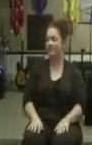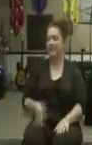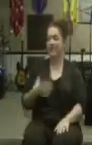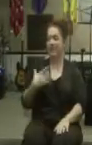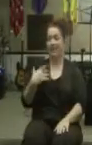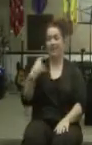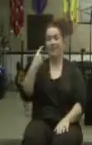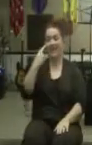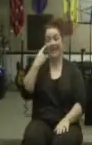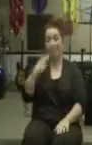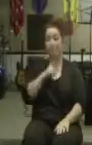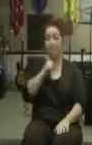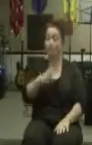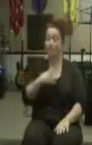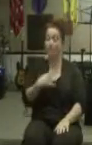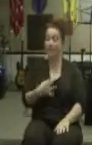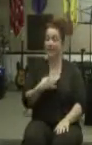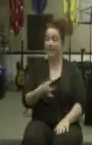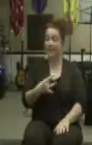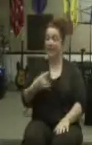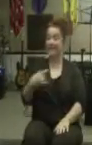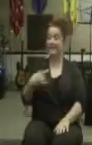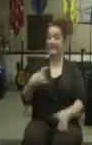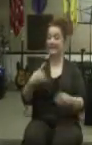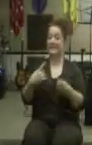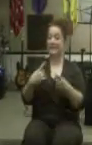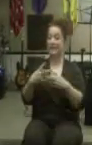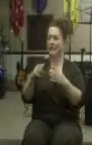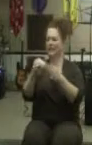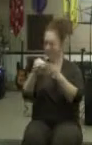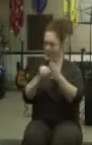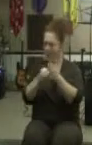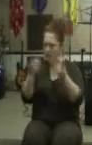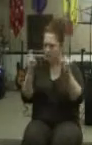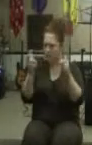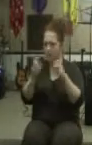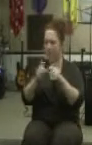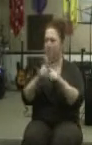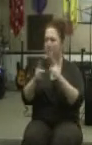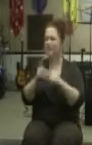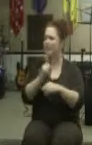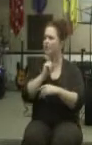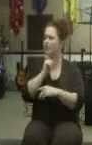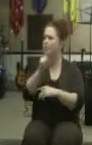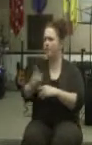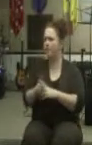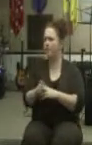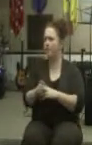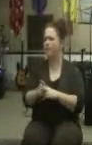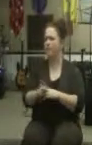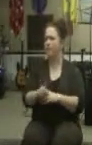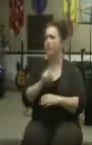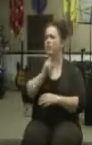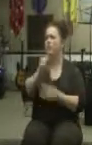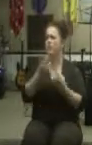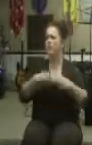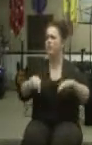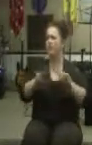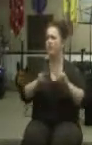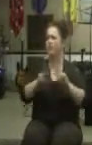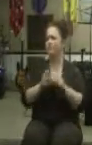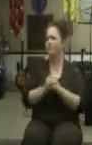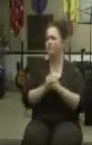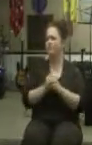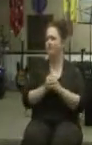You know, we like the sound of million, but it's worthless when it's not true, when it's not a true